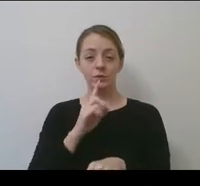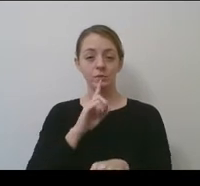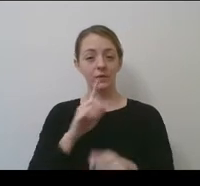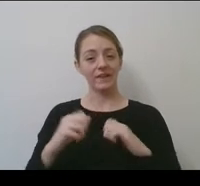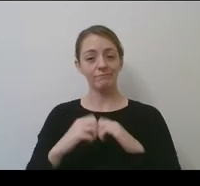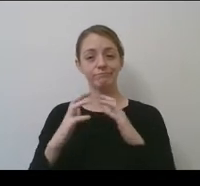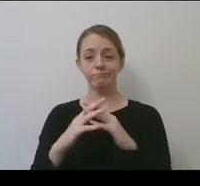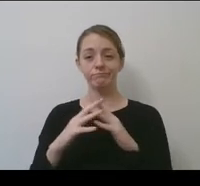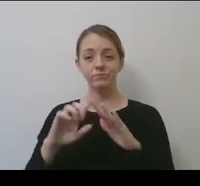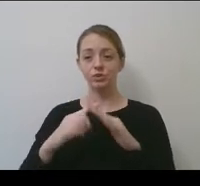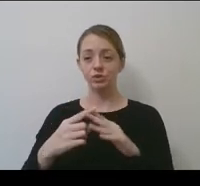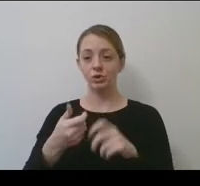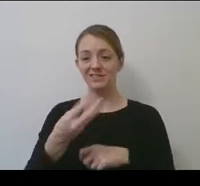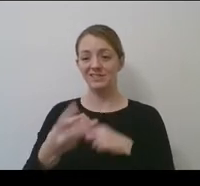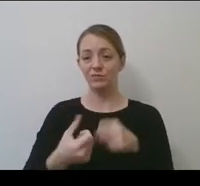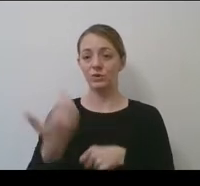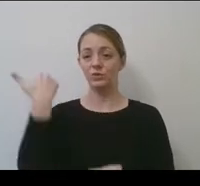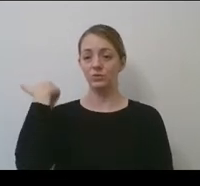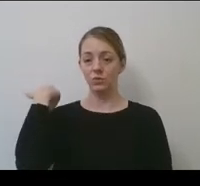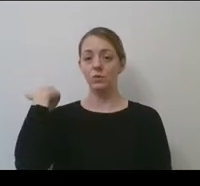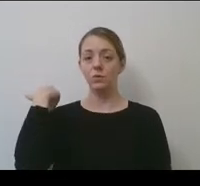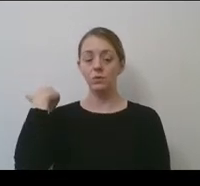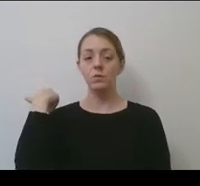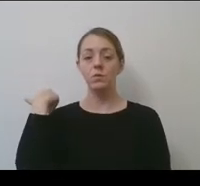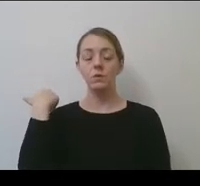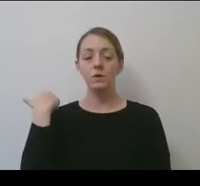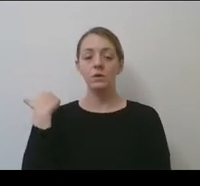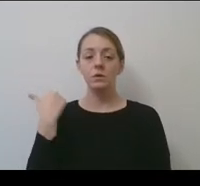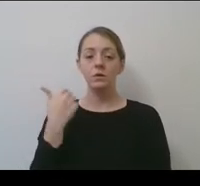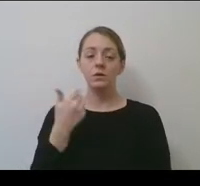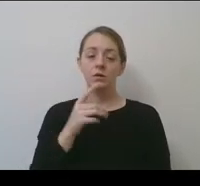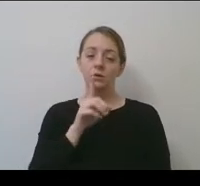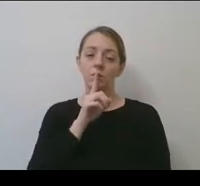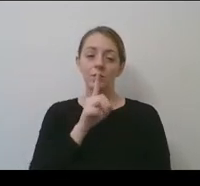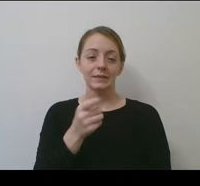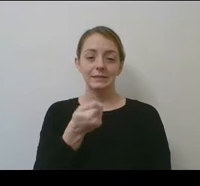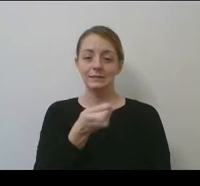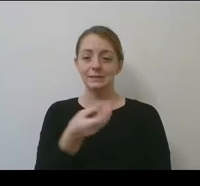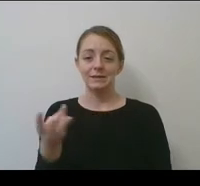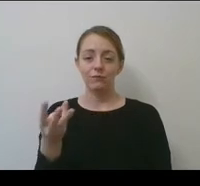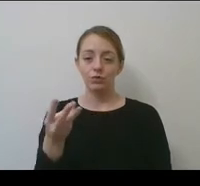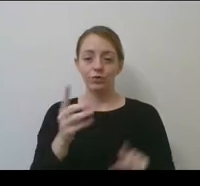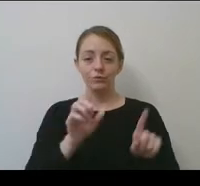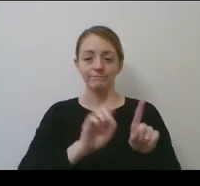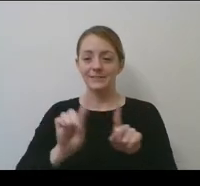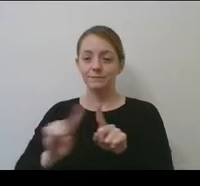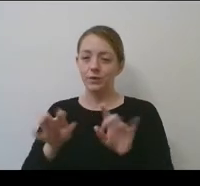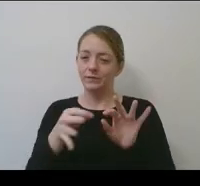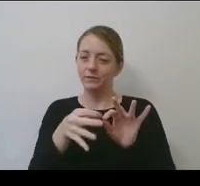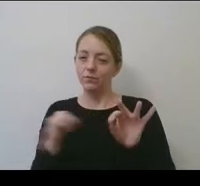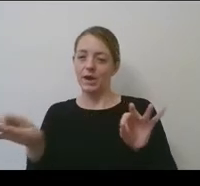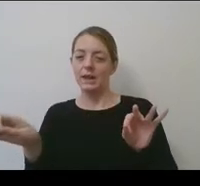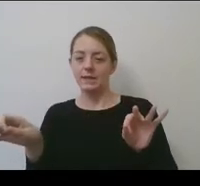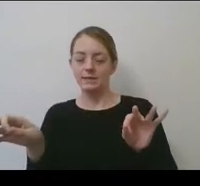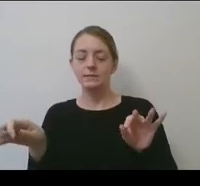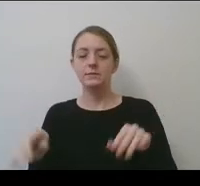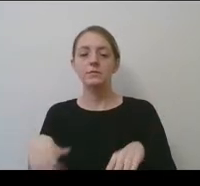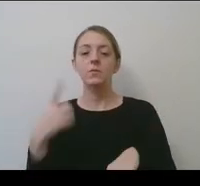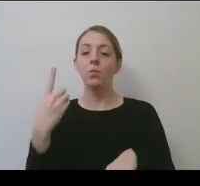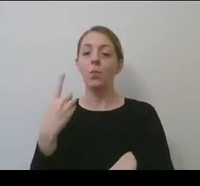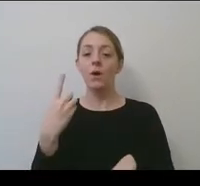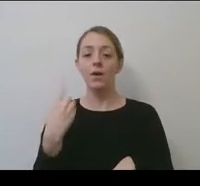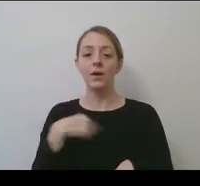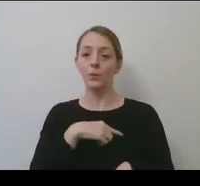um, a, uh, several different, um, phrases, if you will. And the one that we've